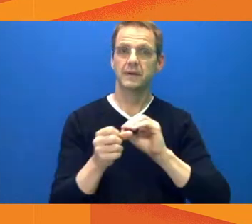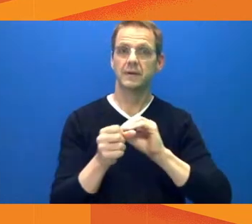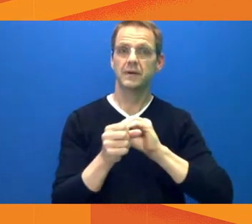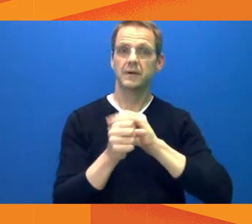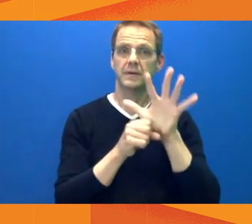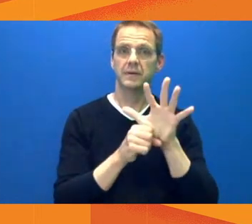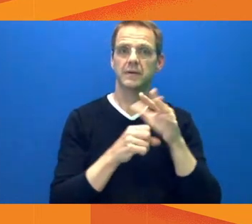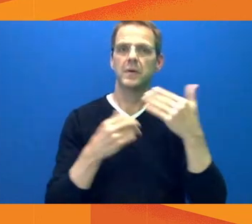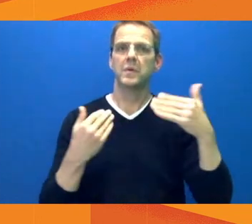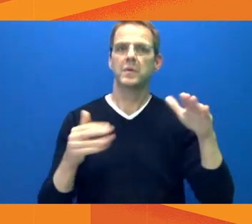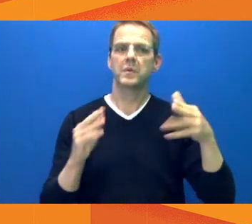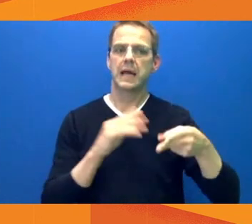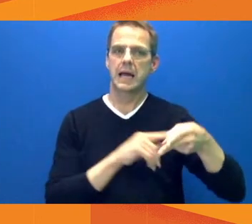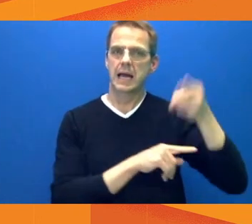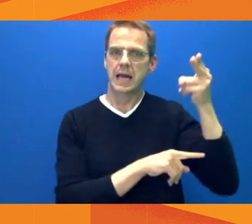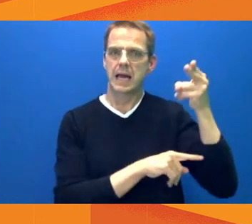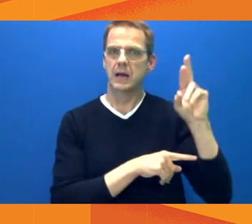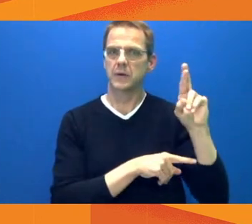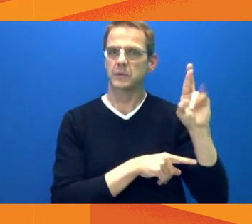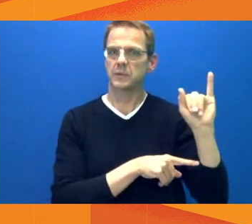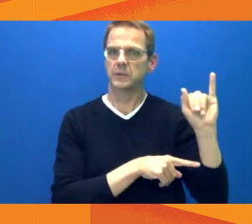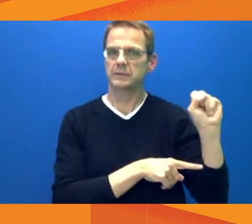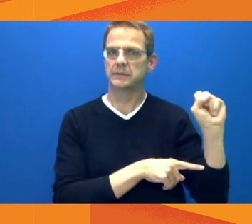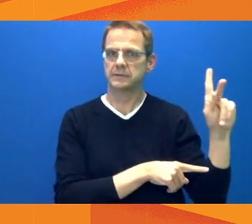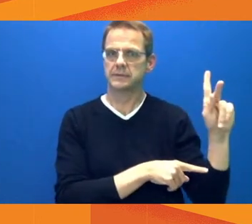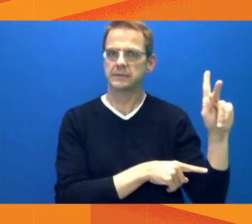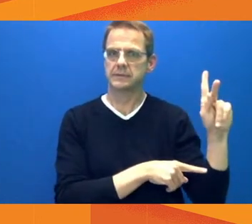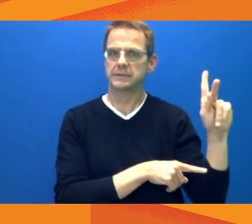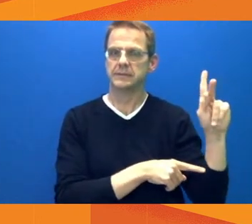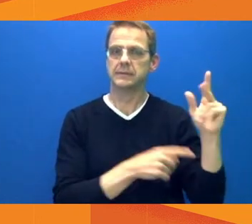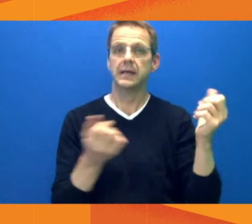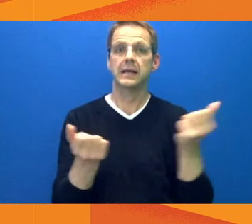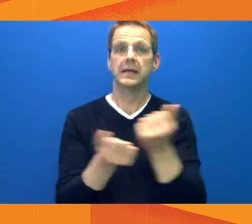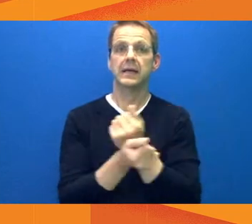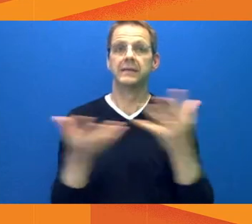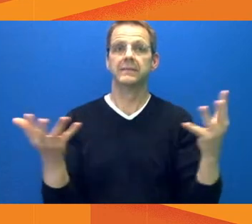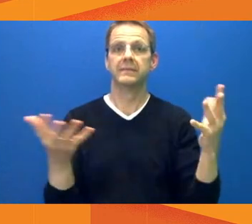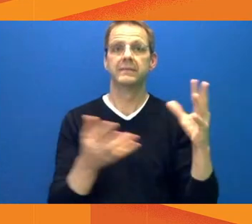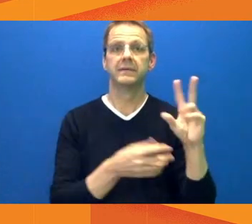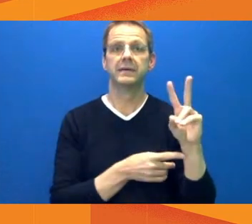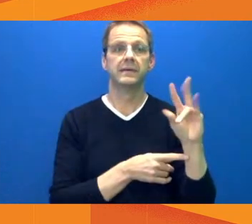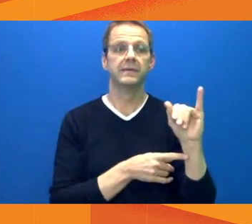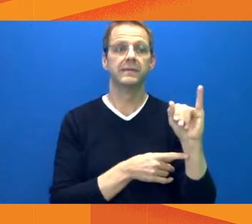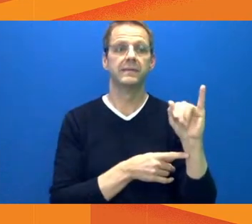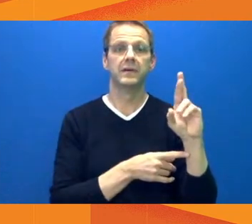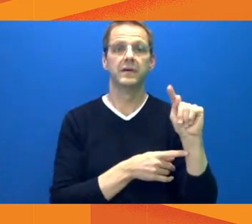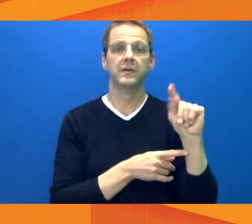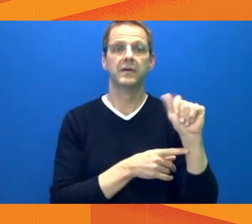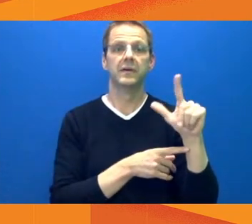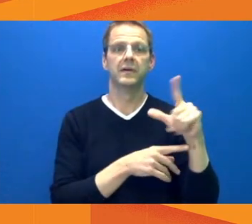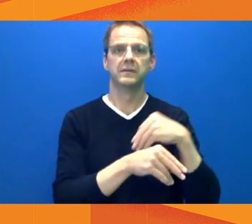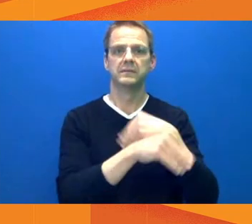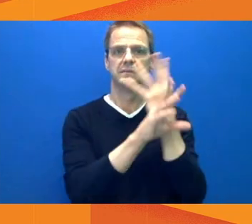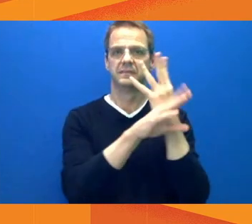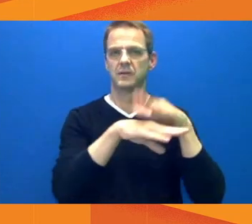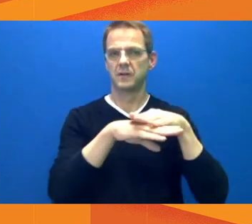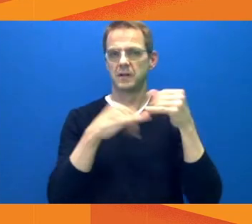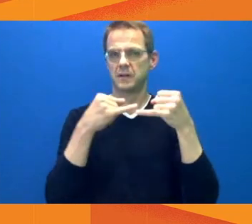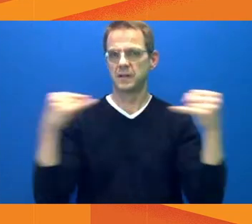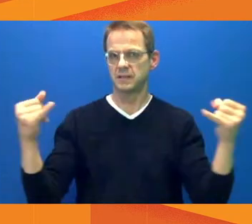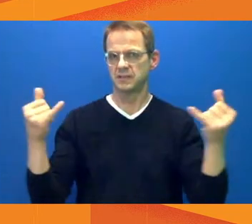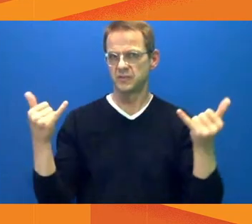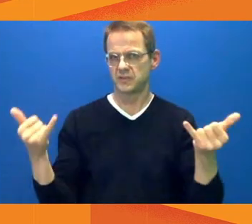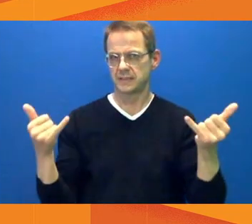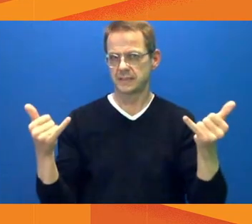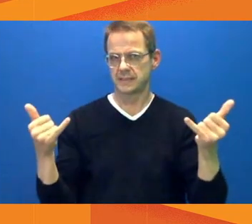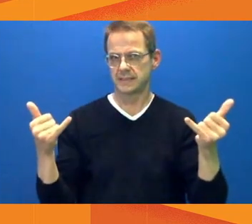virtual. We're joined today by Mayor Don Iveson and City Manager Andre Kogold for an update from the Emergency Advisory